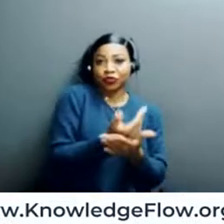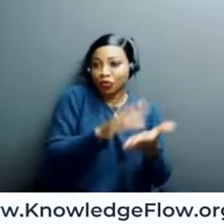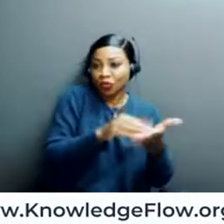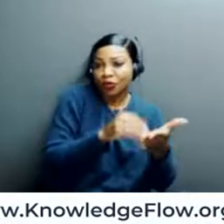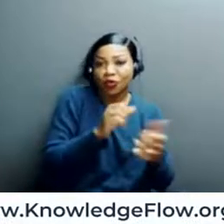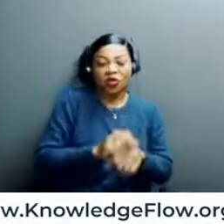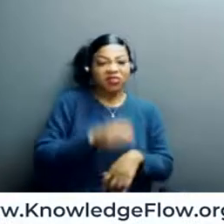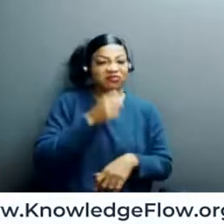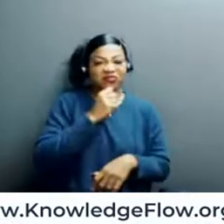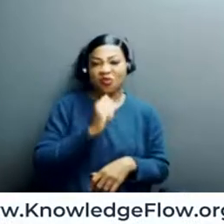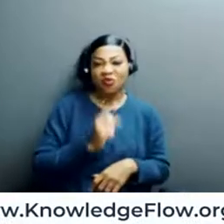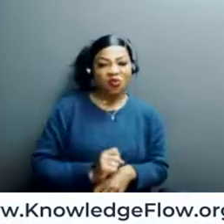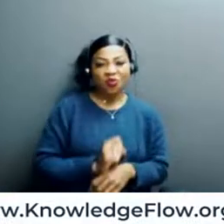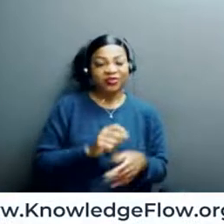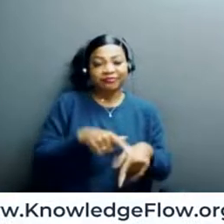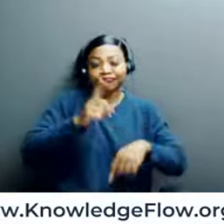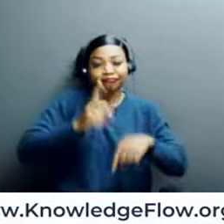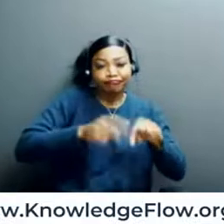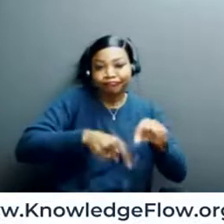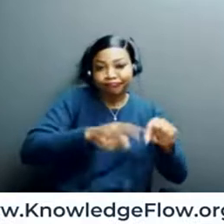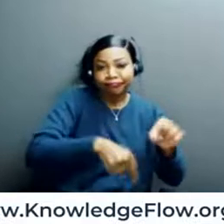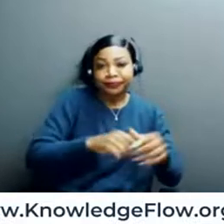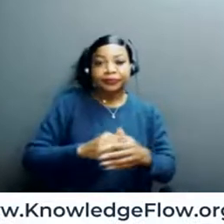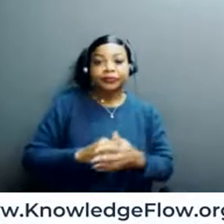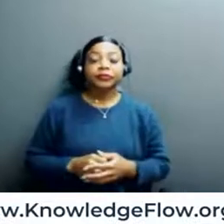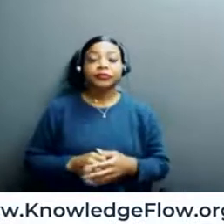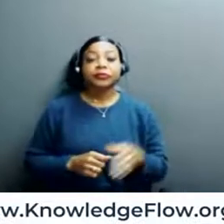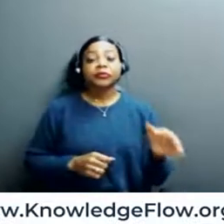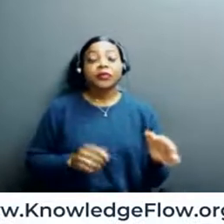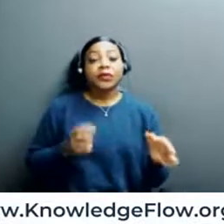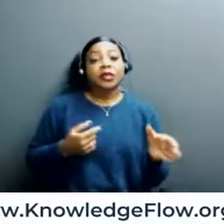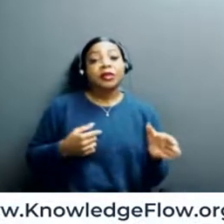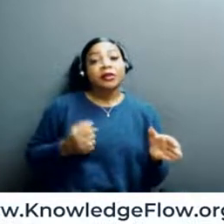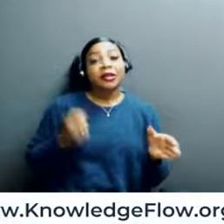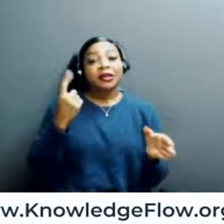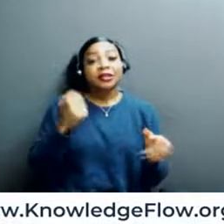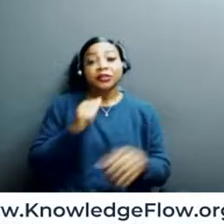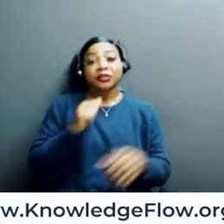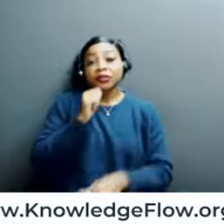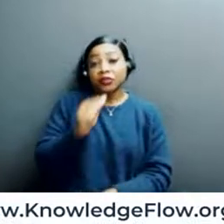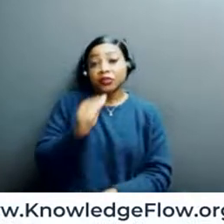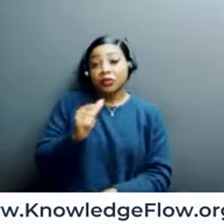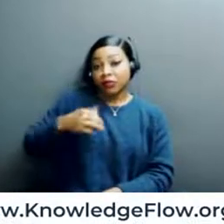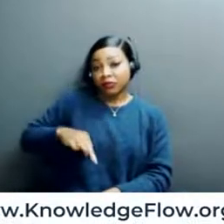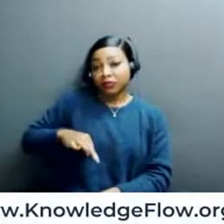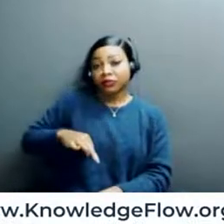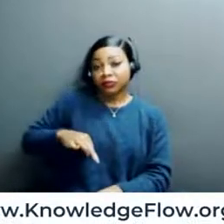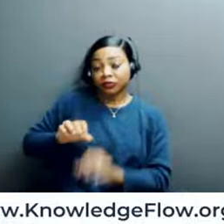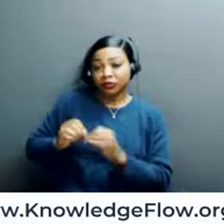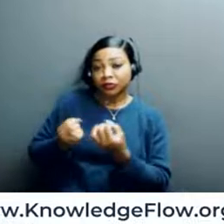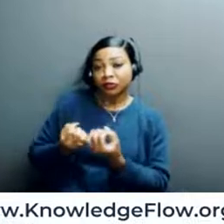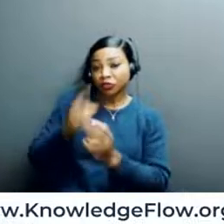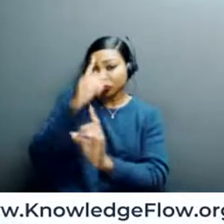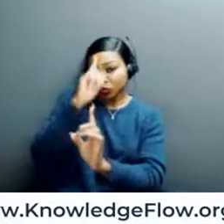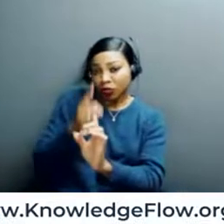results in, you know, a little bit of the imposter syndrome. So for us, through the nonprofit, our mission is to advance and